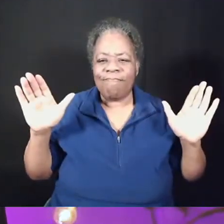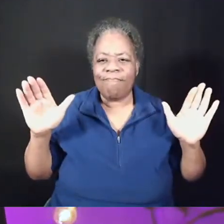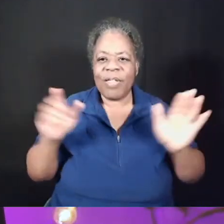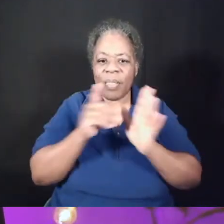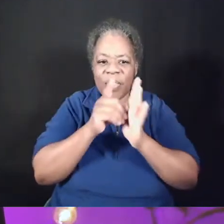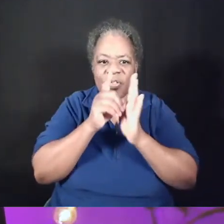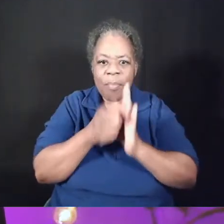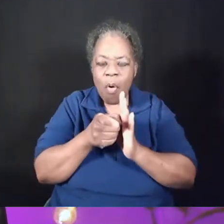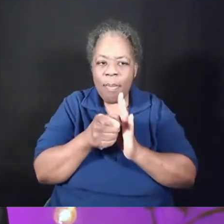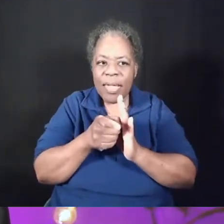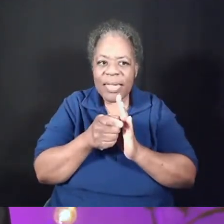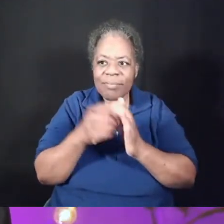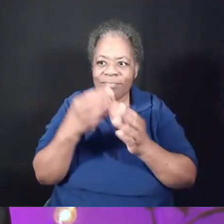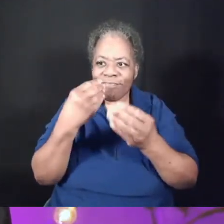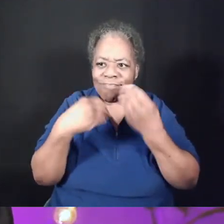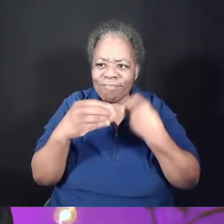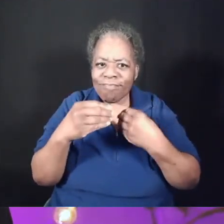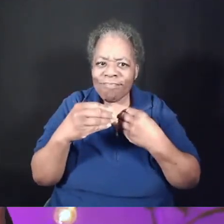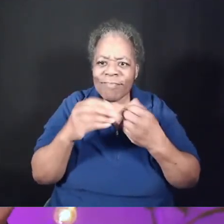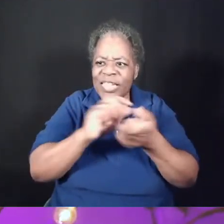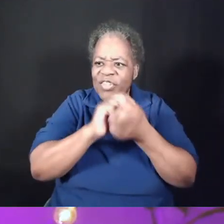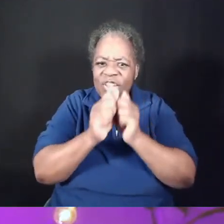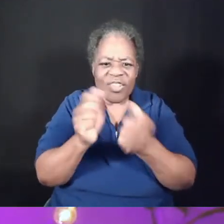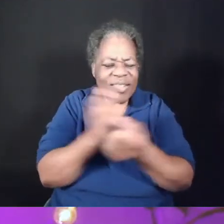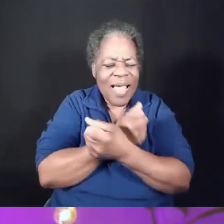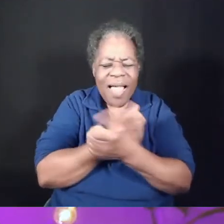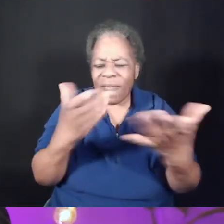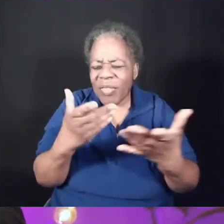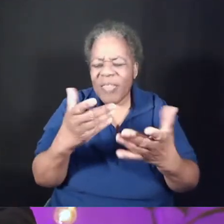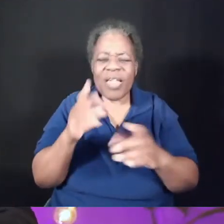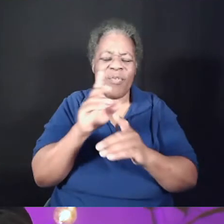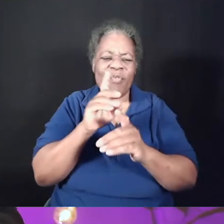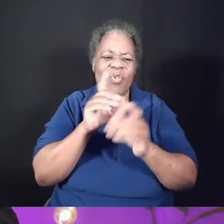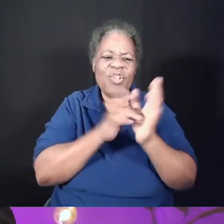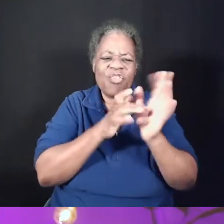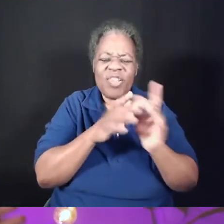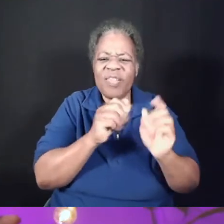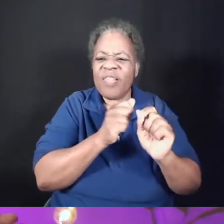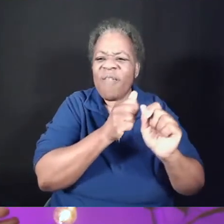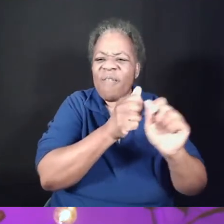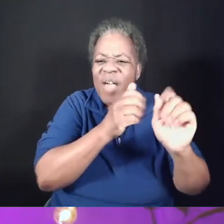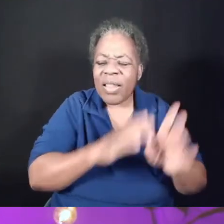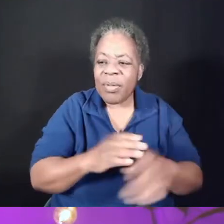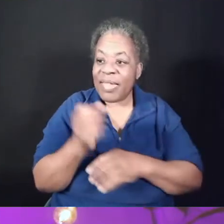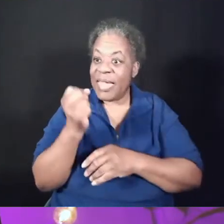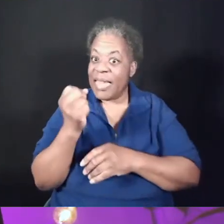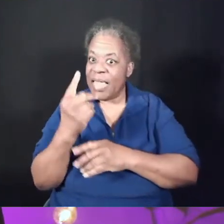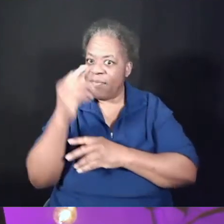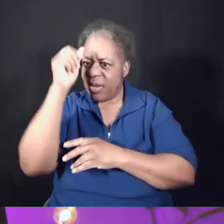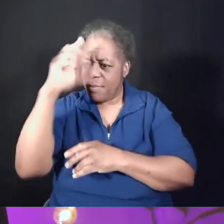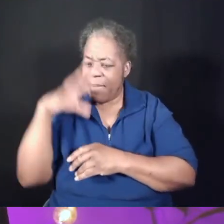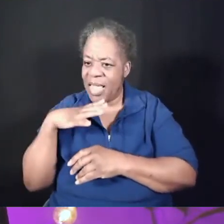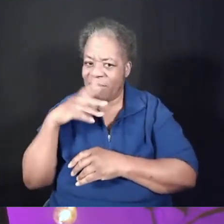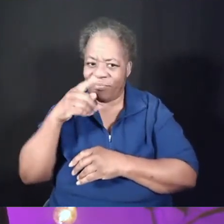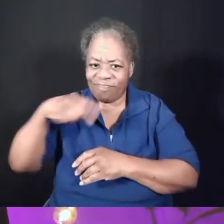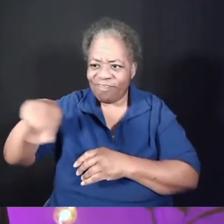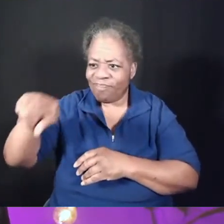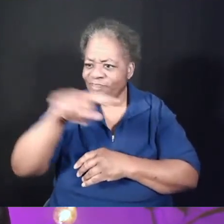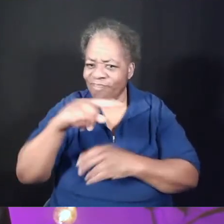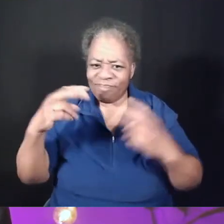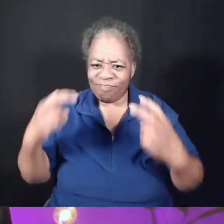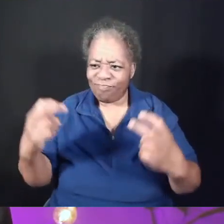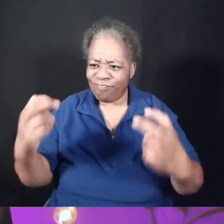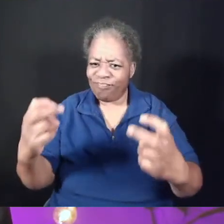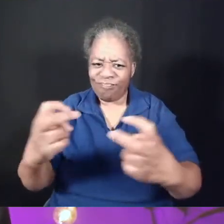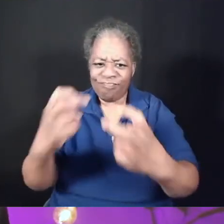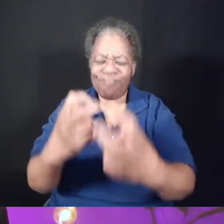everything for Jesus' followers. You have 11 young men who hadn't made the cut to become other more established rabbis,